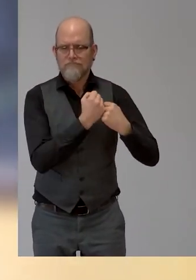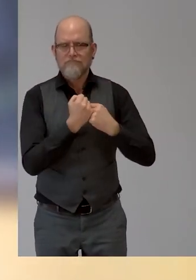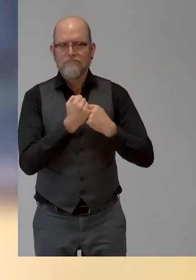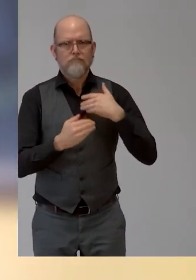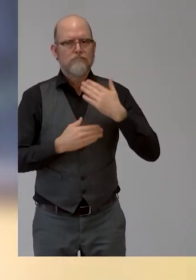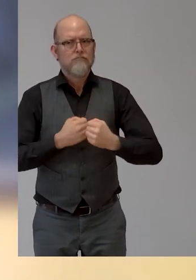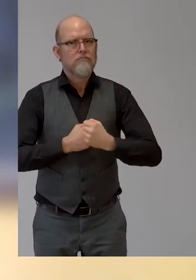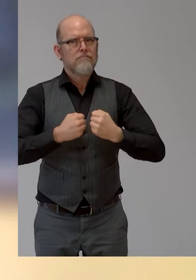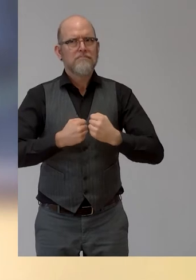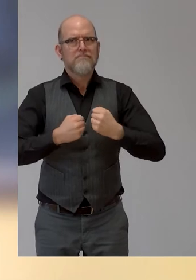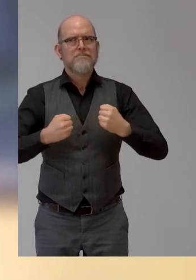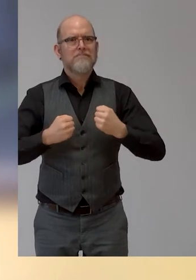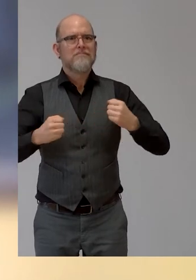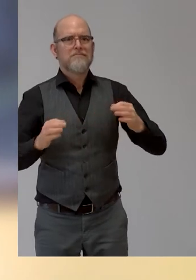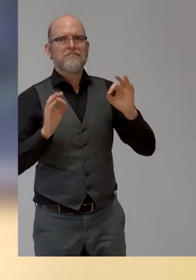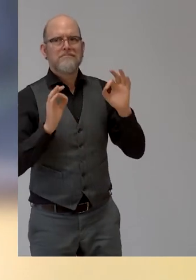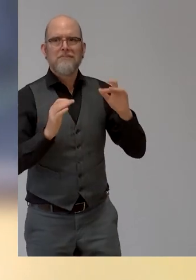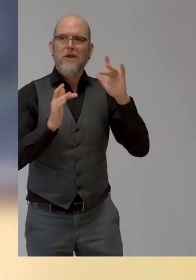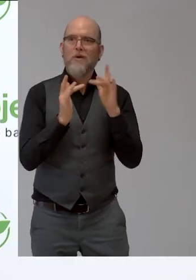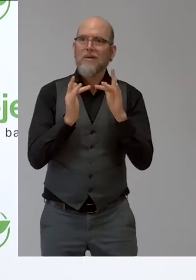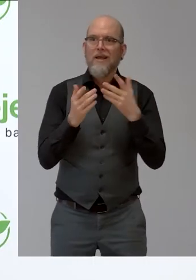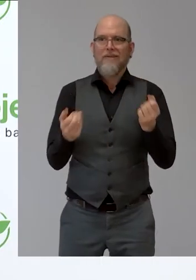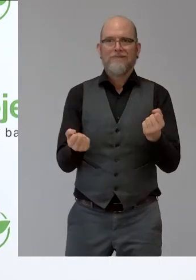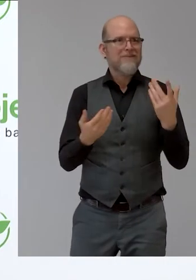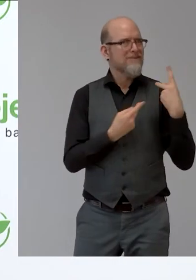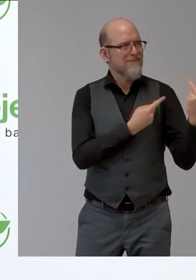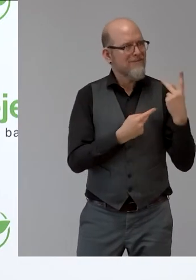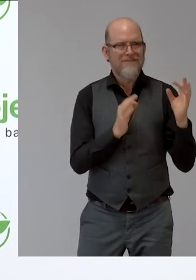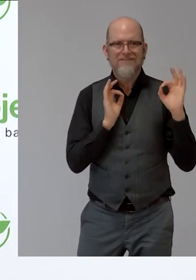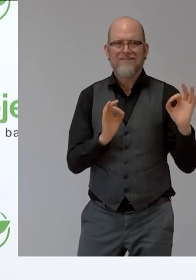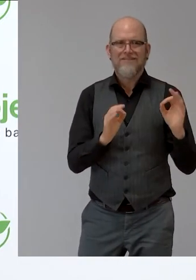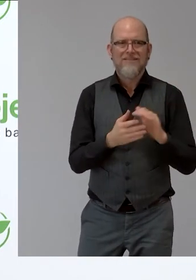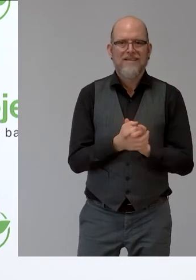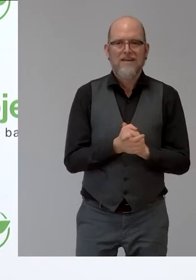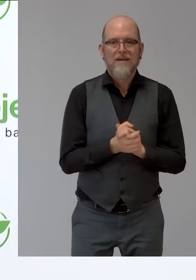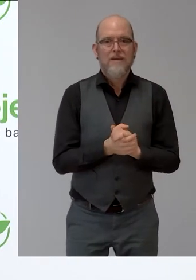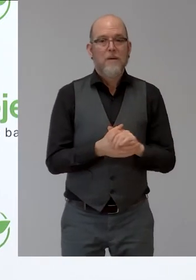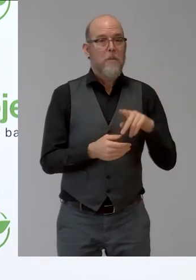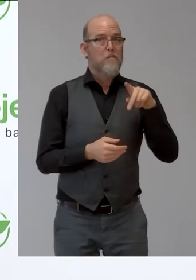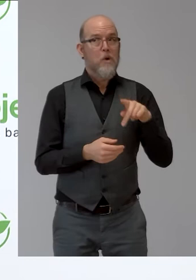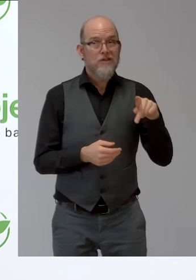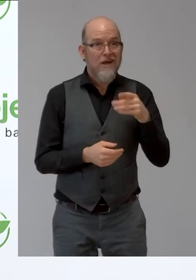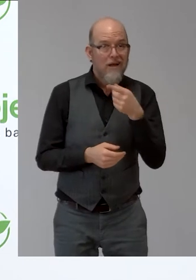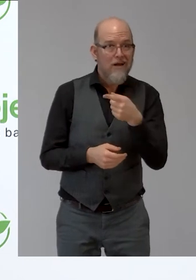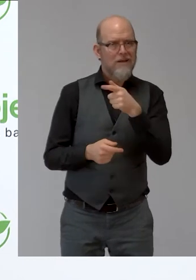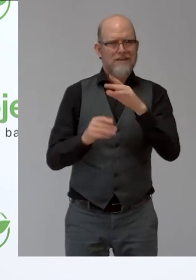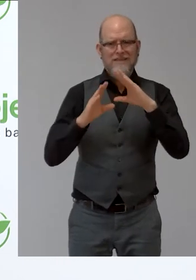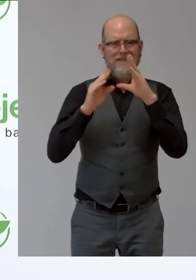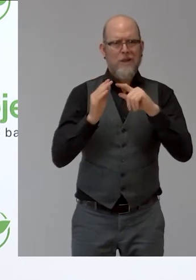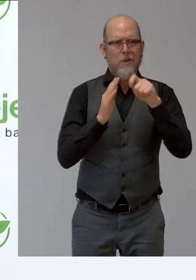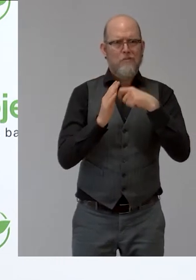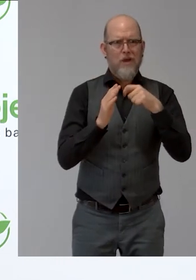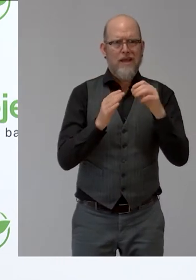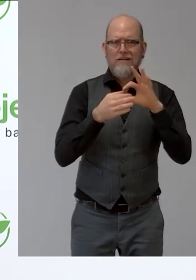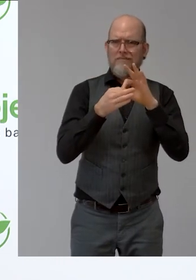be here. Thank you Puja. So you're also part of the zero project impact transfer program and this is also our effort to promote